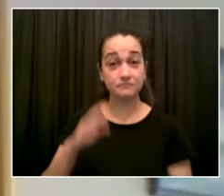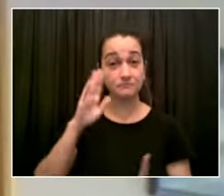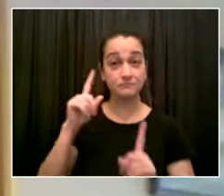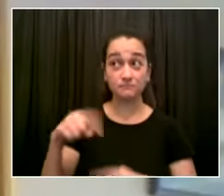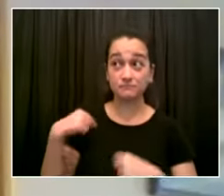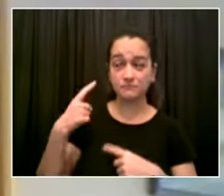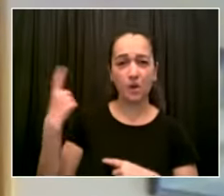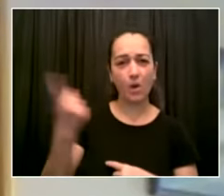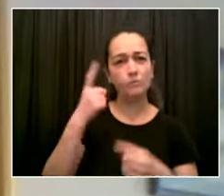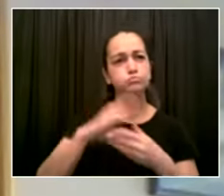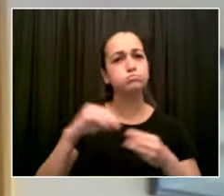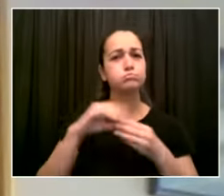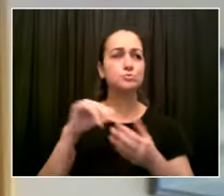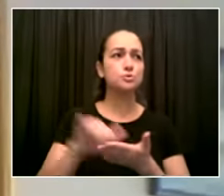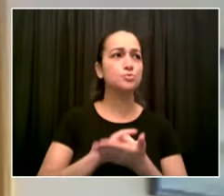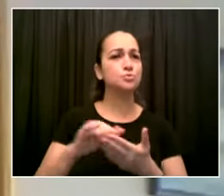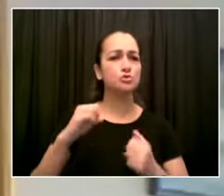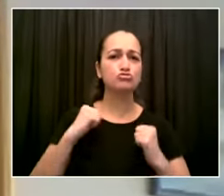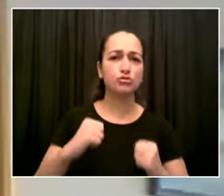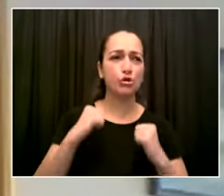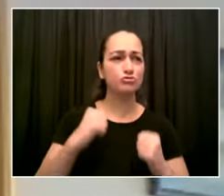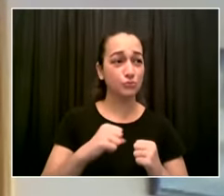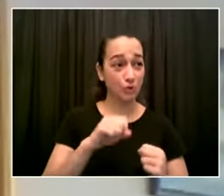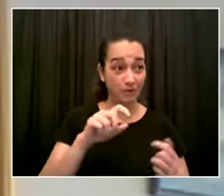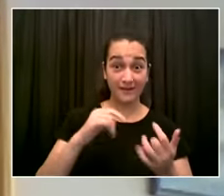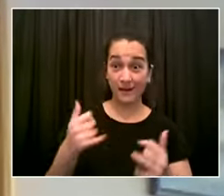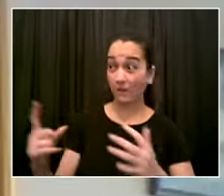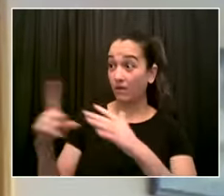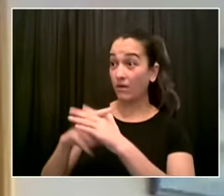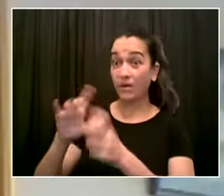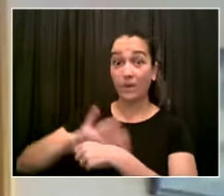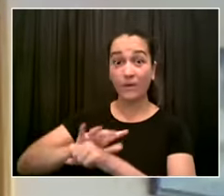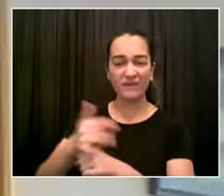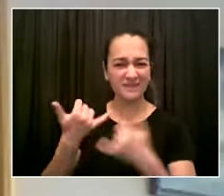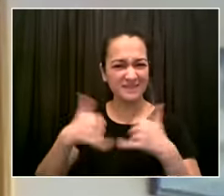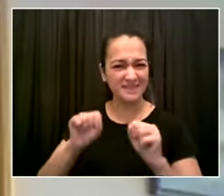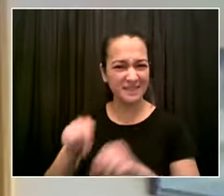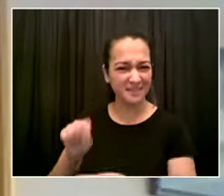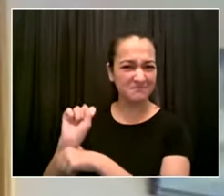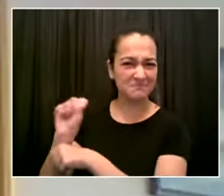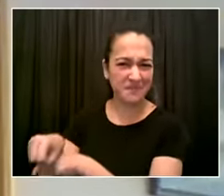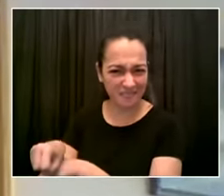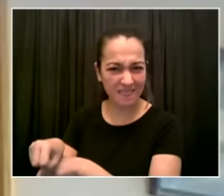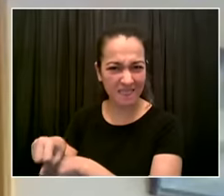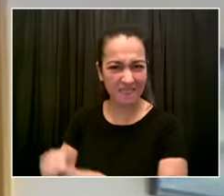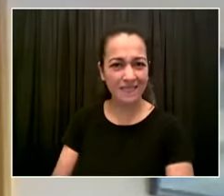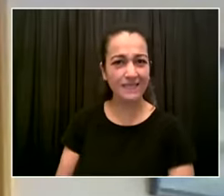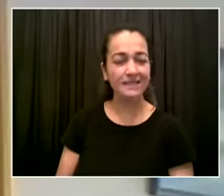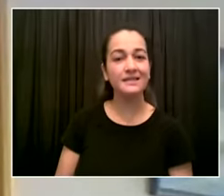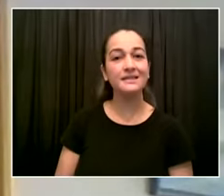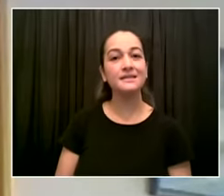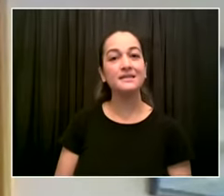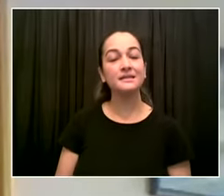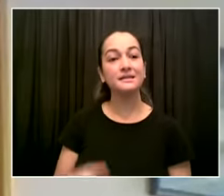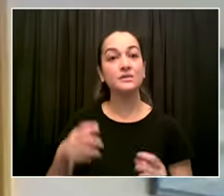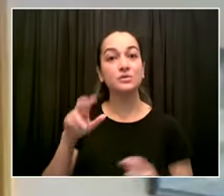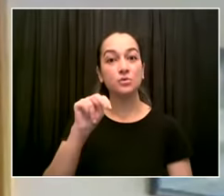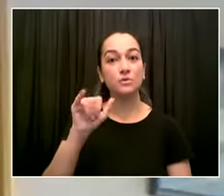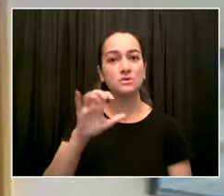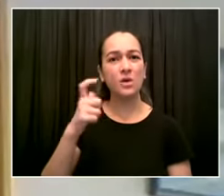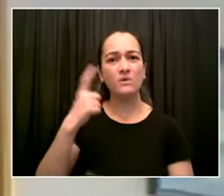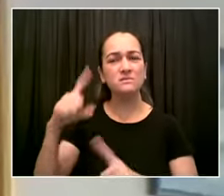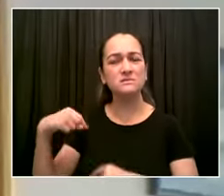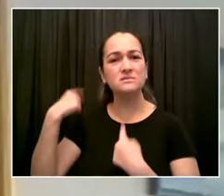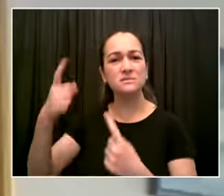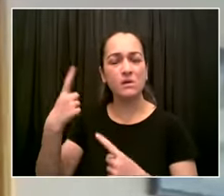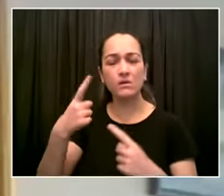recognized the complexity of the issues that confront us and have coalesced to resolve them so as new